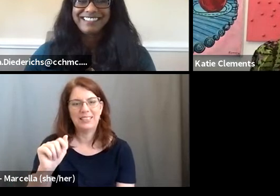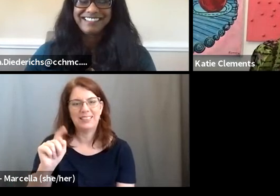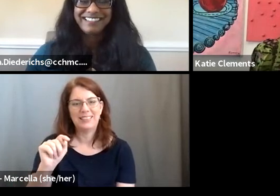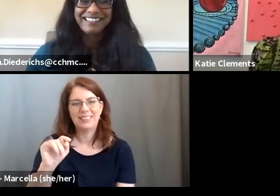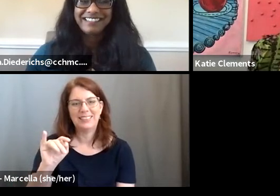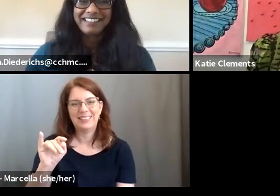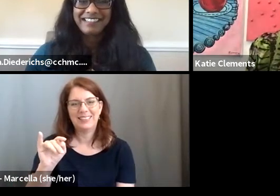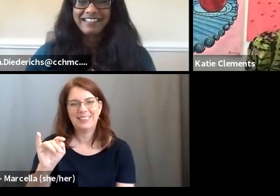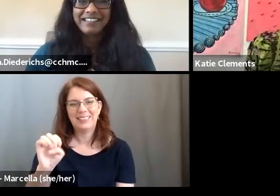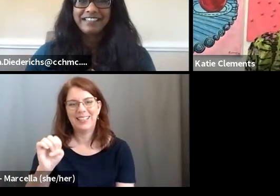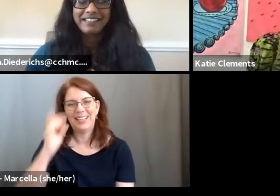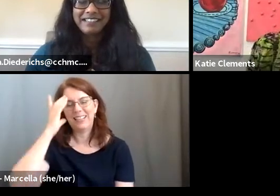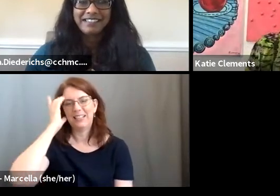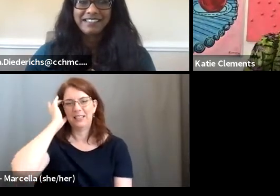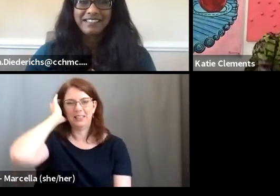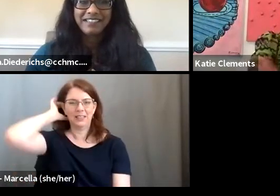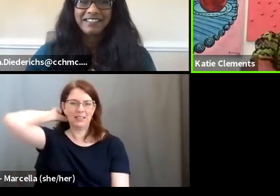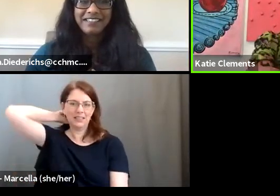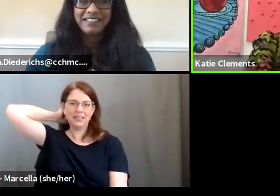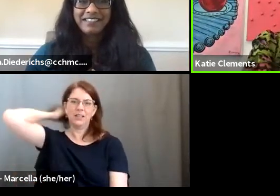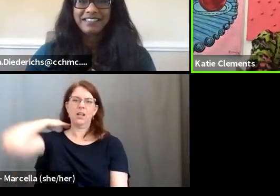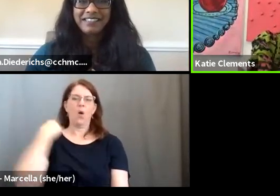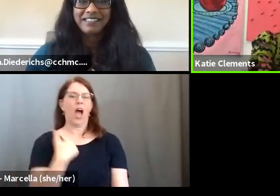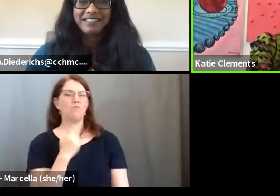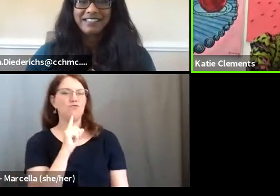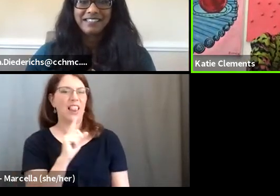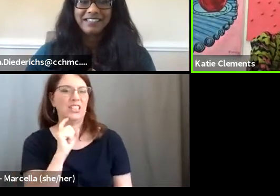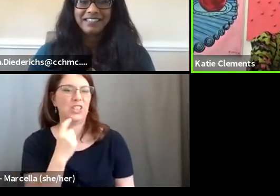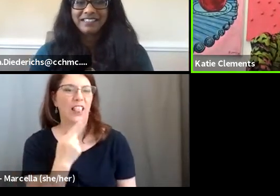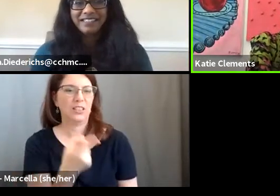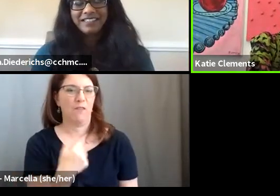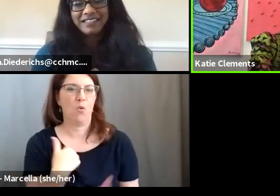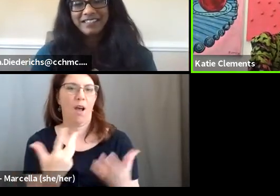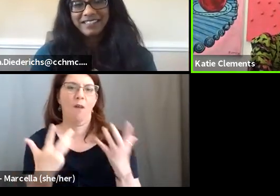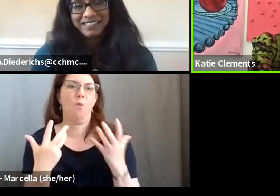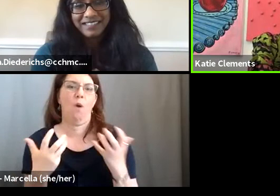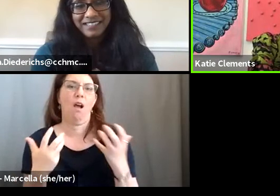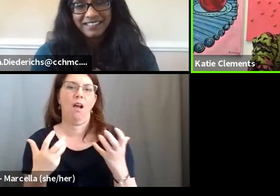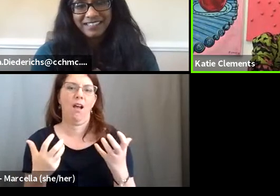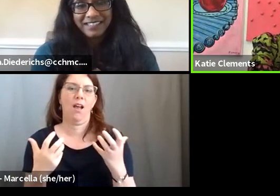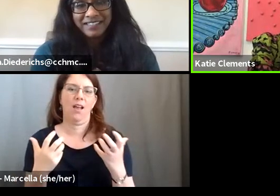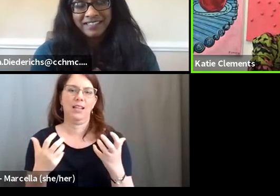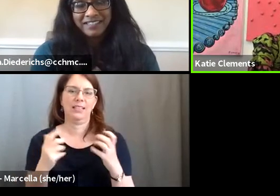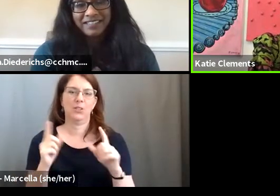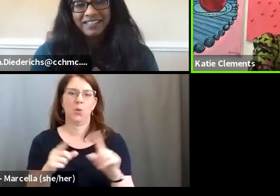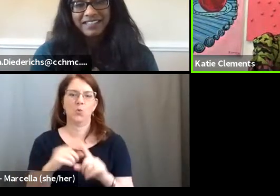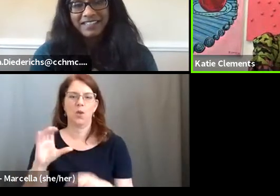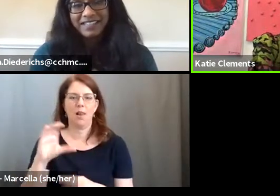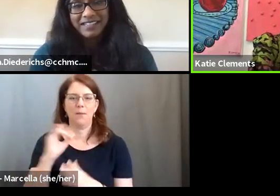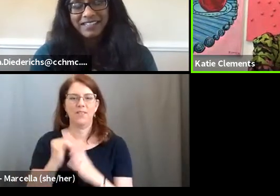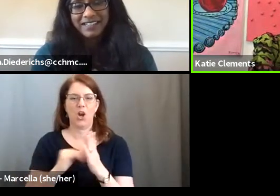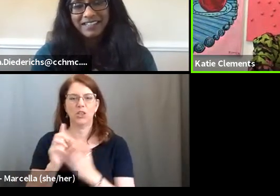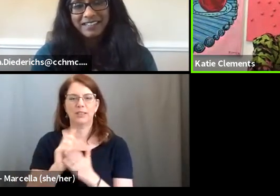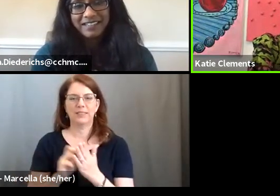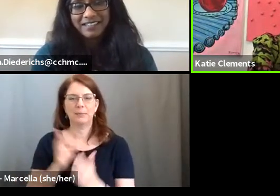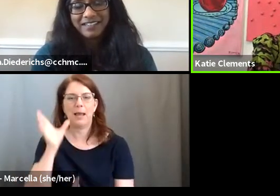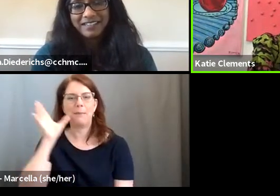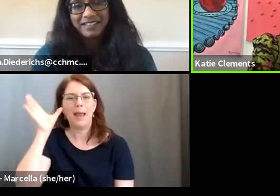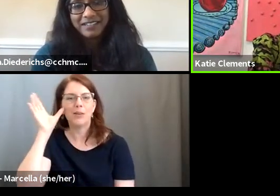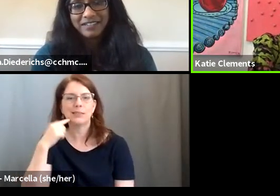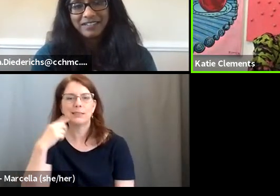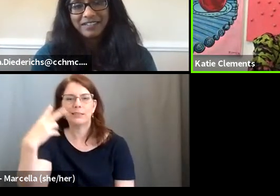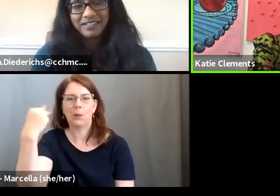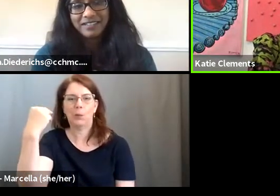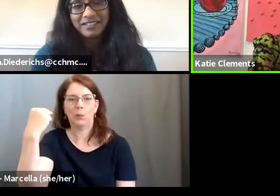Well, Brandon, I am really jealous of you because I wanted to go to the Columbus College of Art and Design, but my parents said